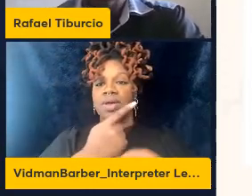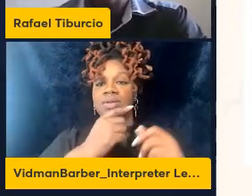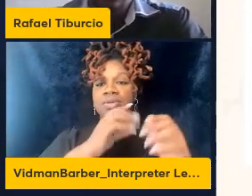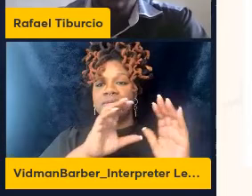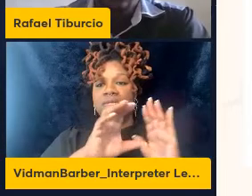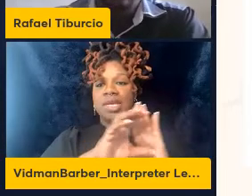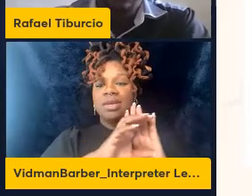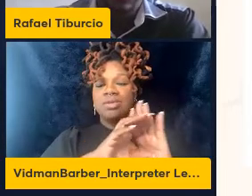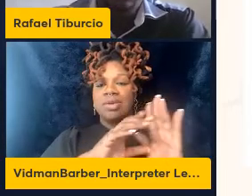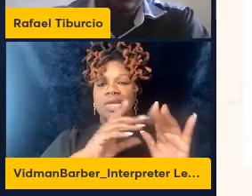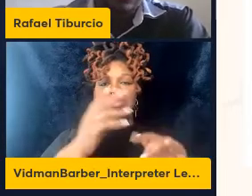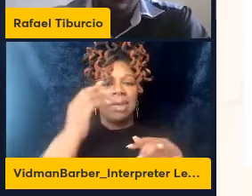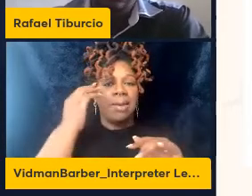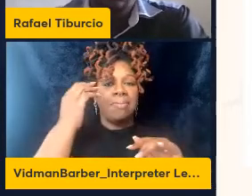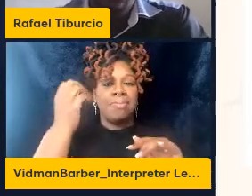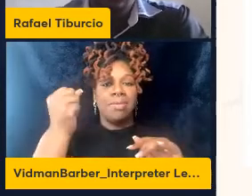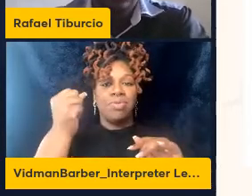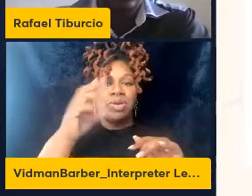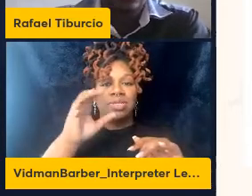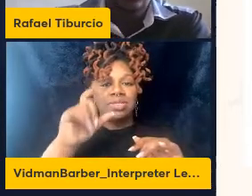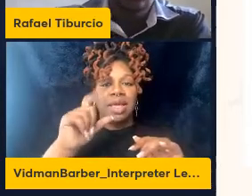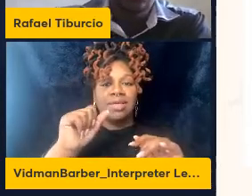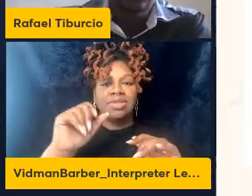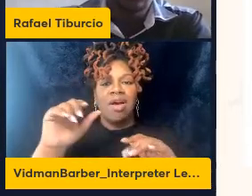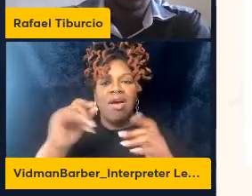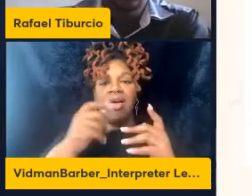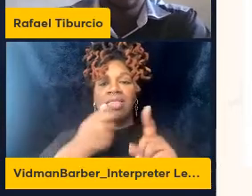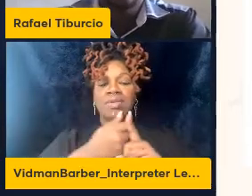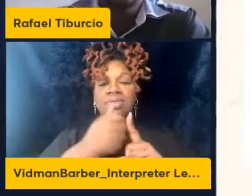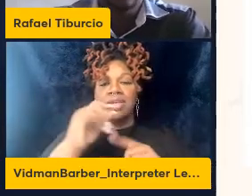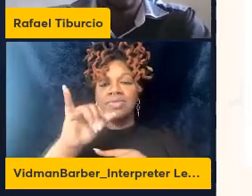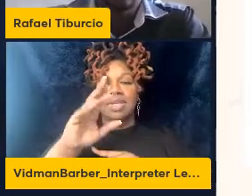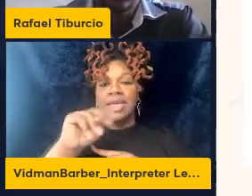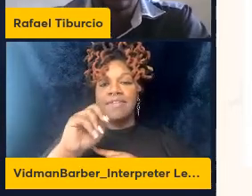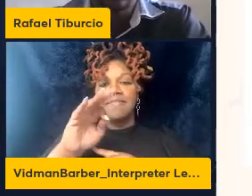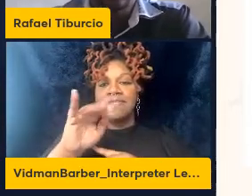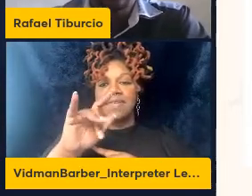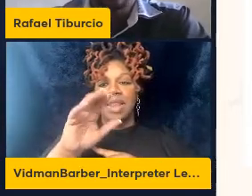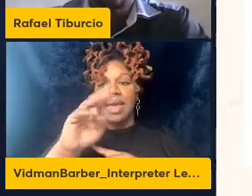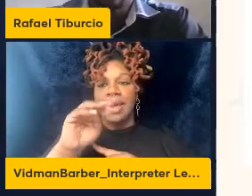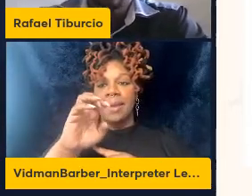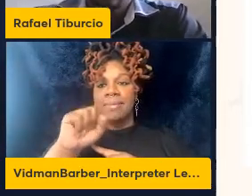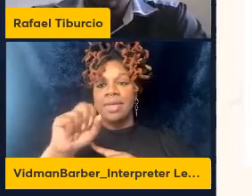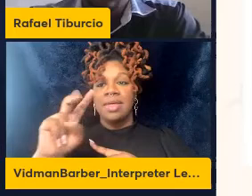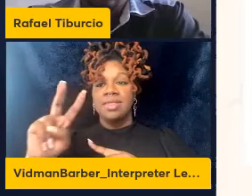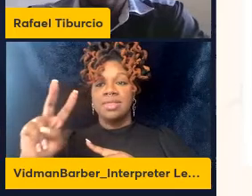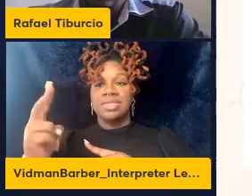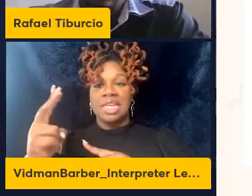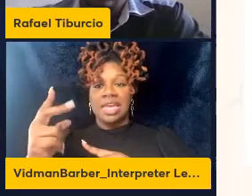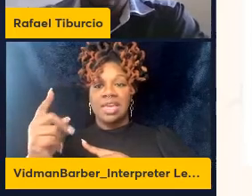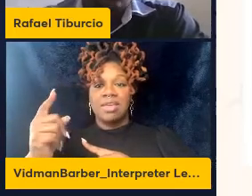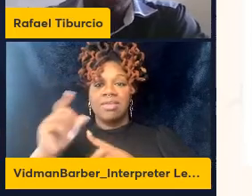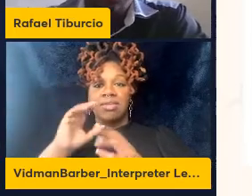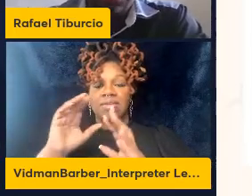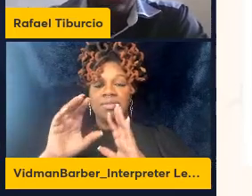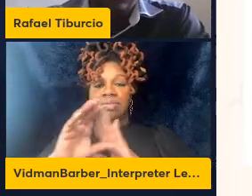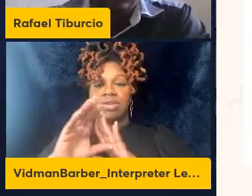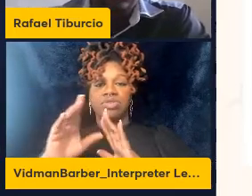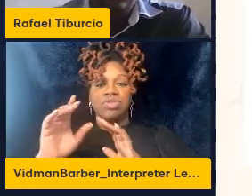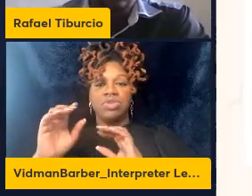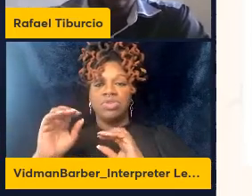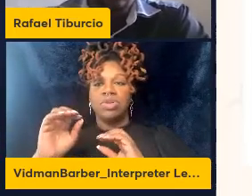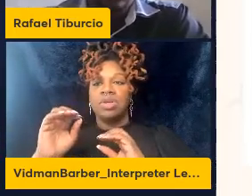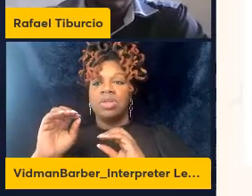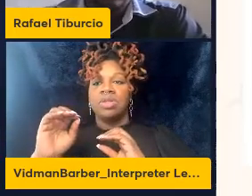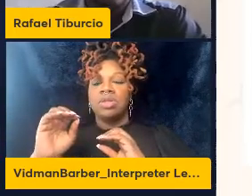cells for inflamed lymph nodes and the second one which is the reconstitution of these populations